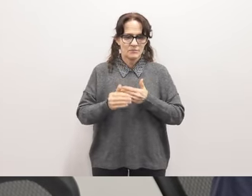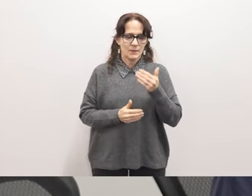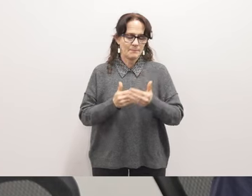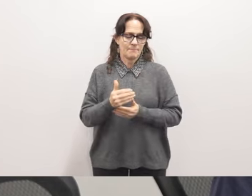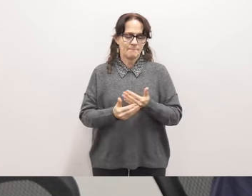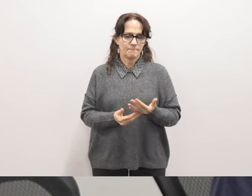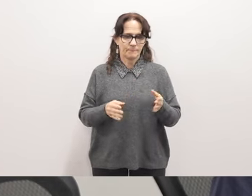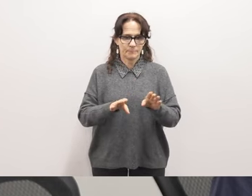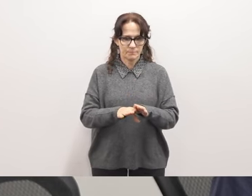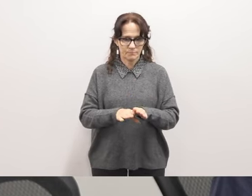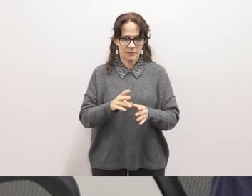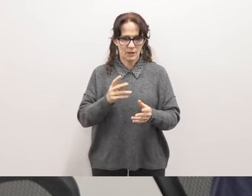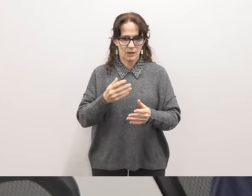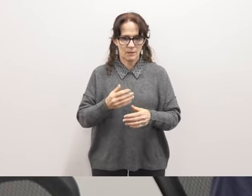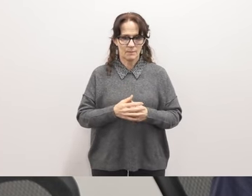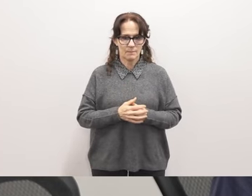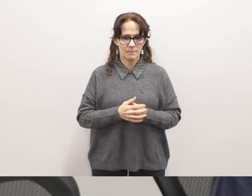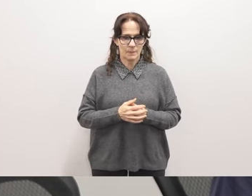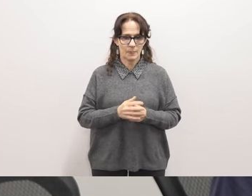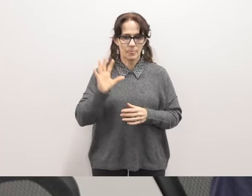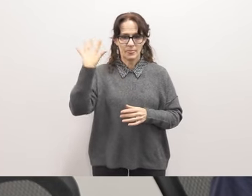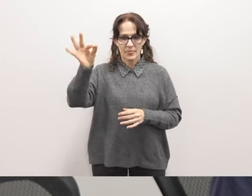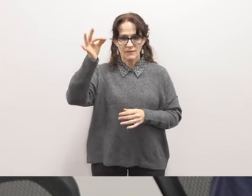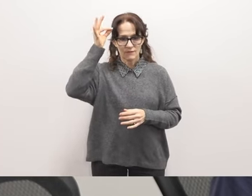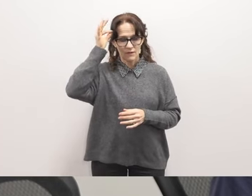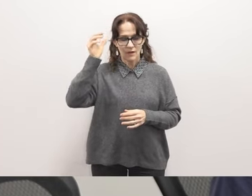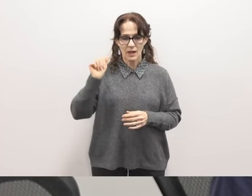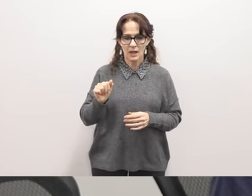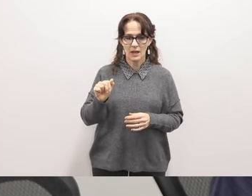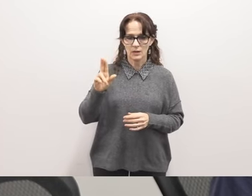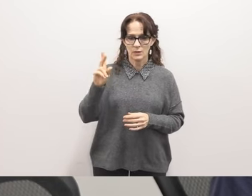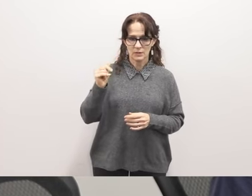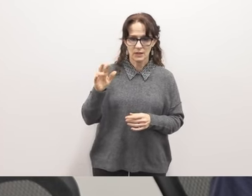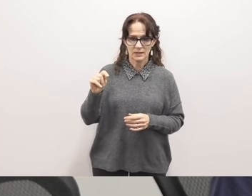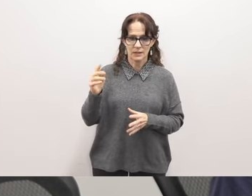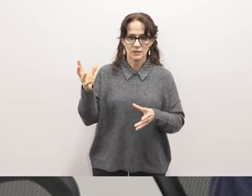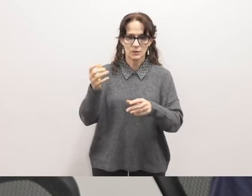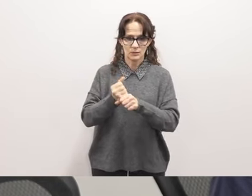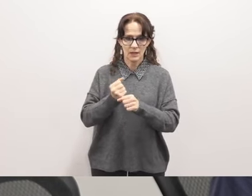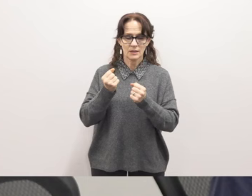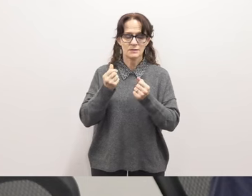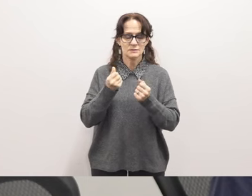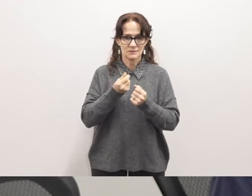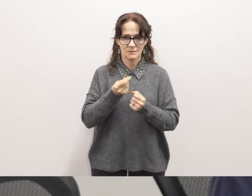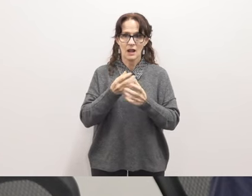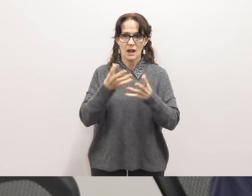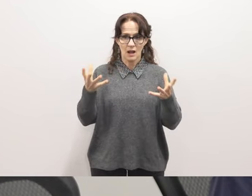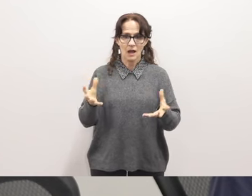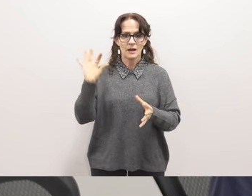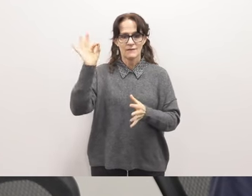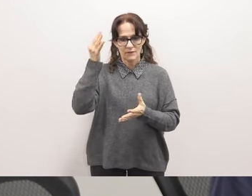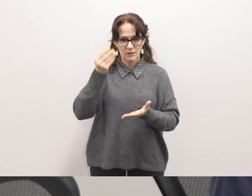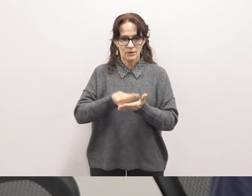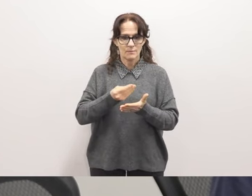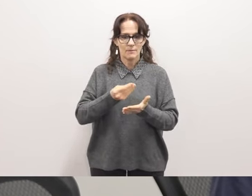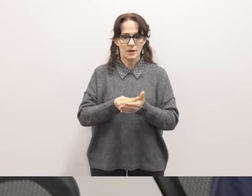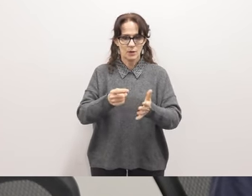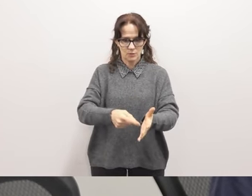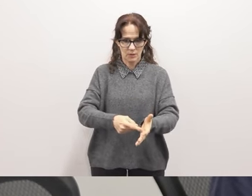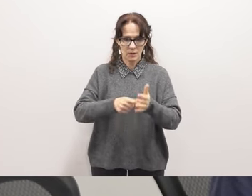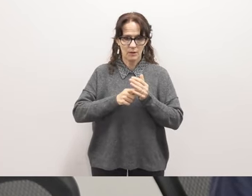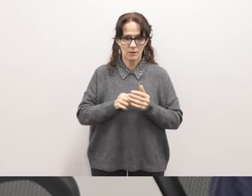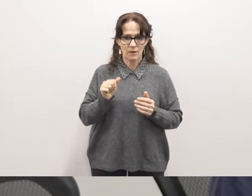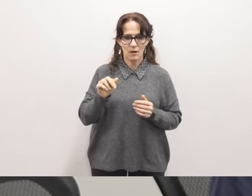in terms of the federal audit because you do receive quite a bit of federal dollars and so you're required to have an